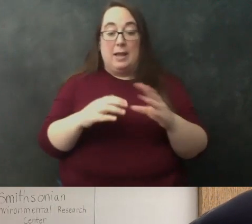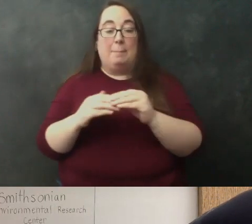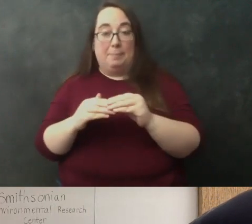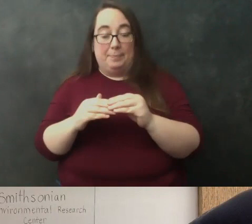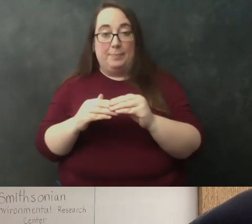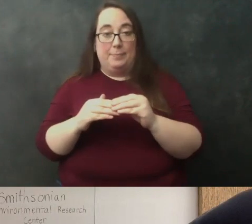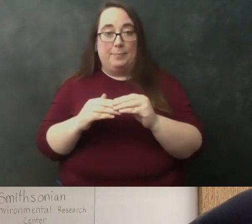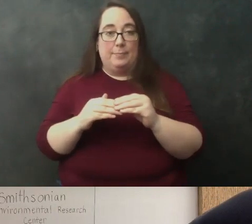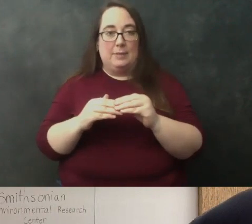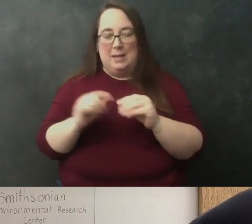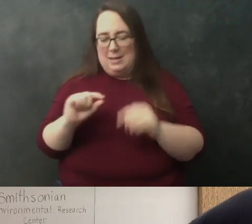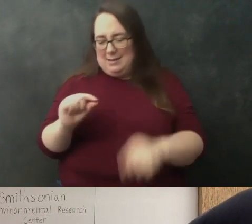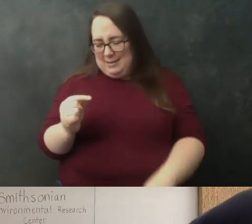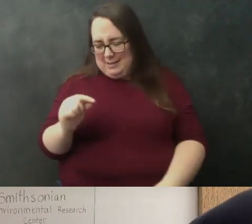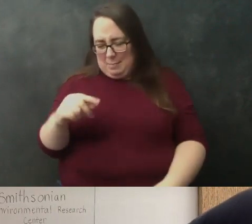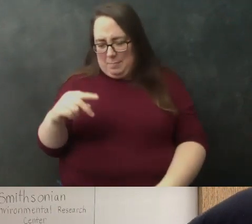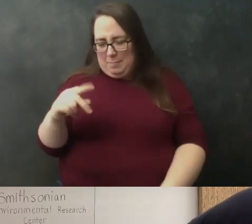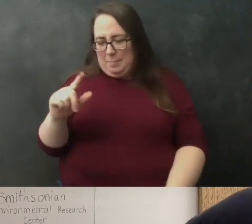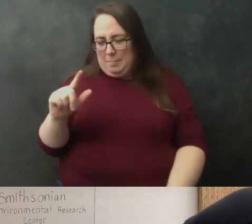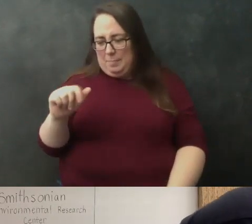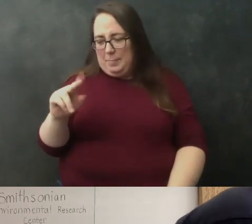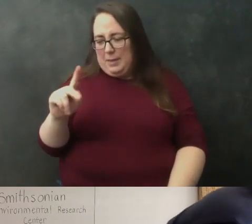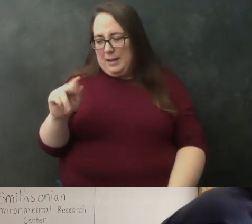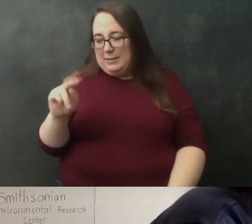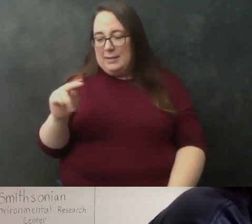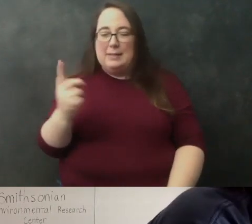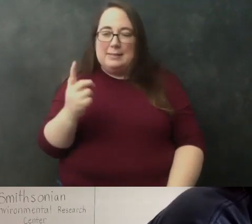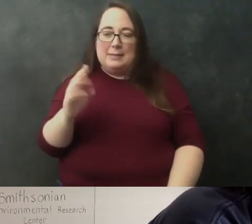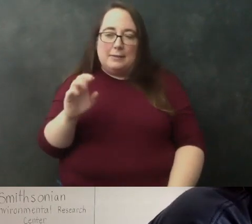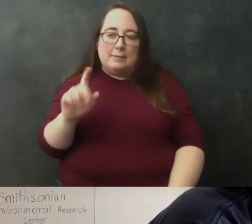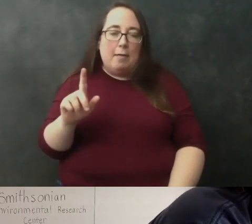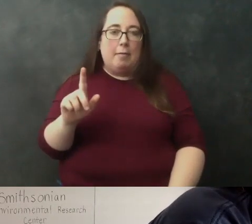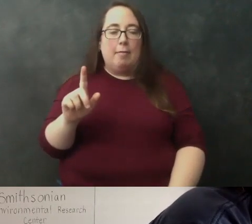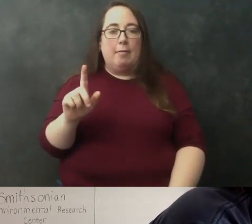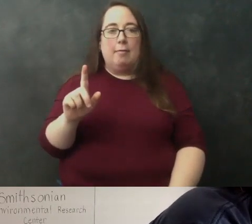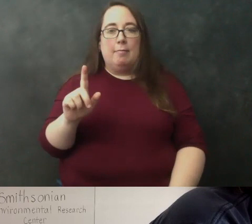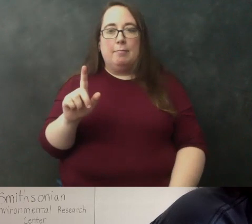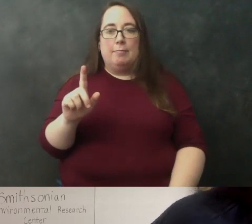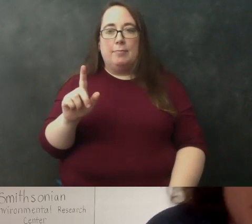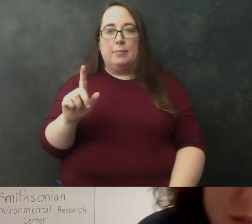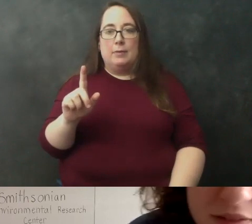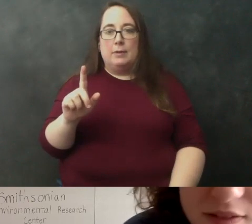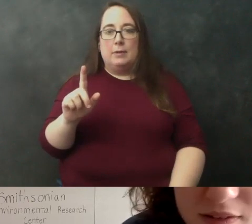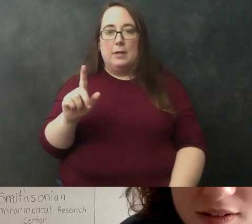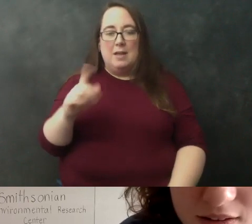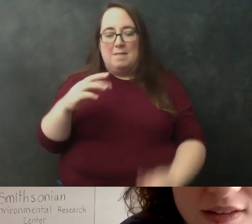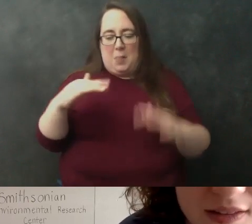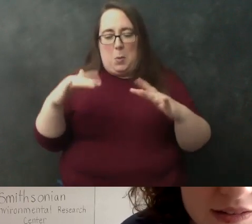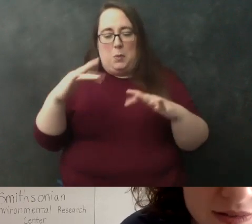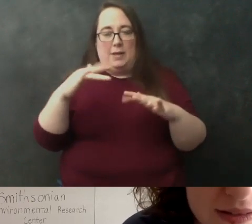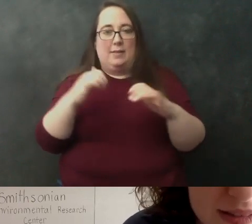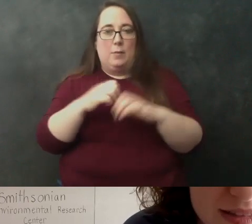think teeny tiny plants and animals that are single cell that are virtually floating in the water column